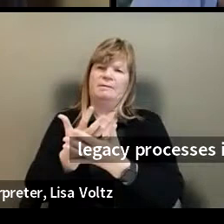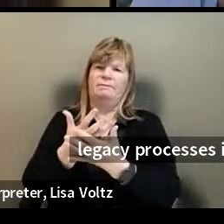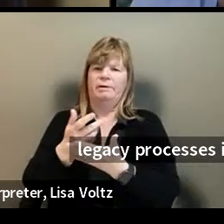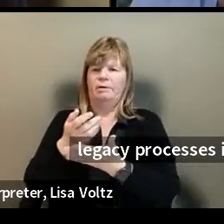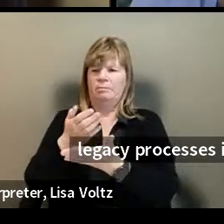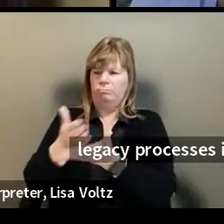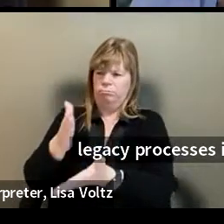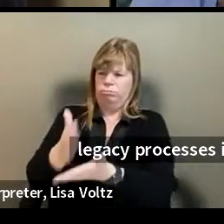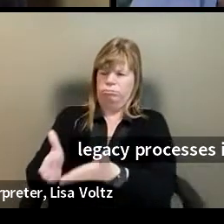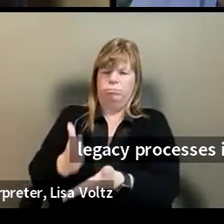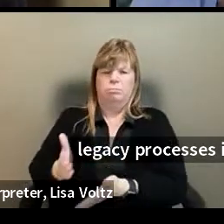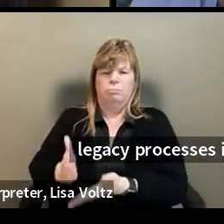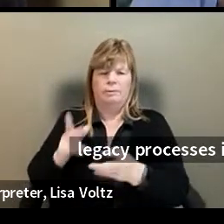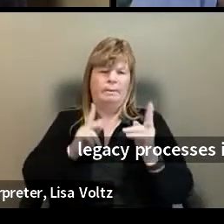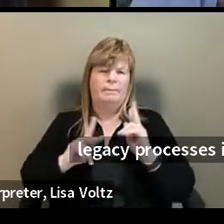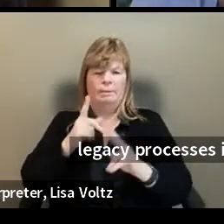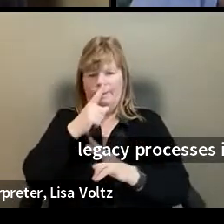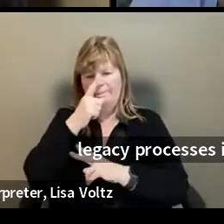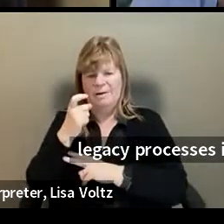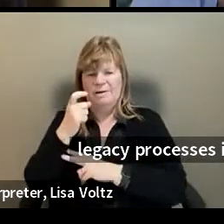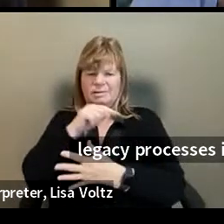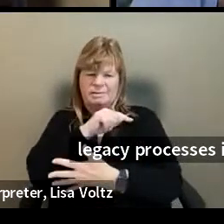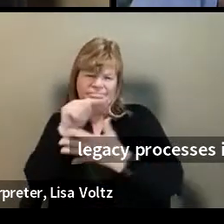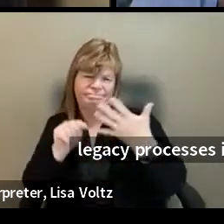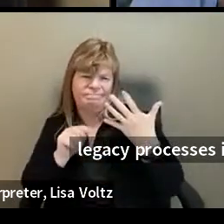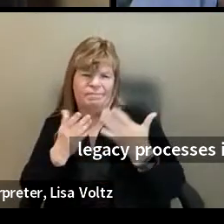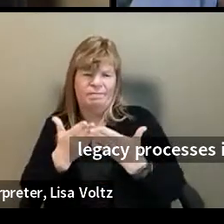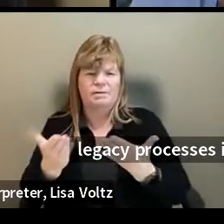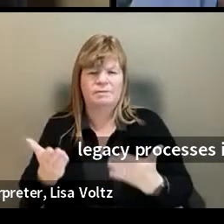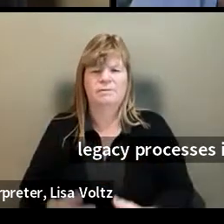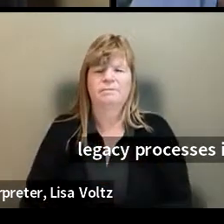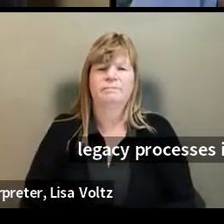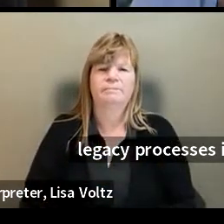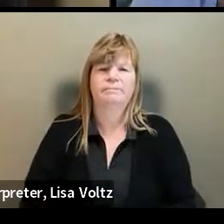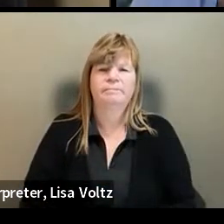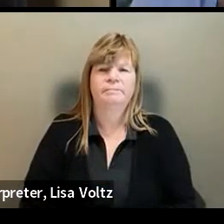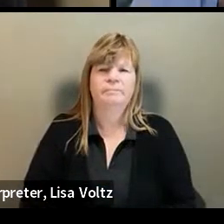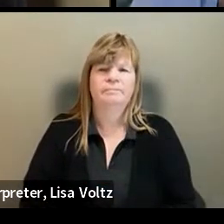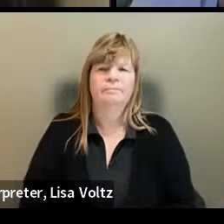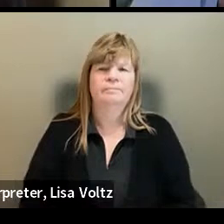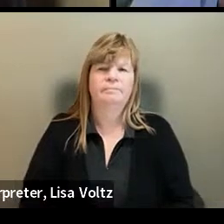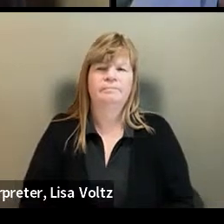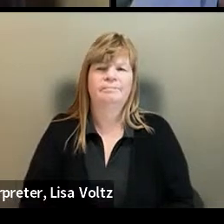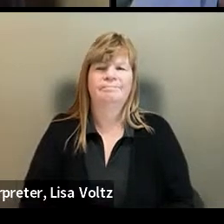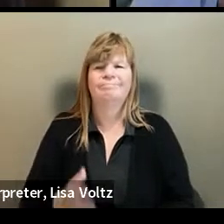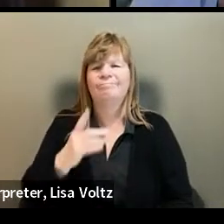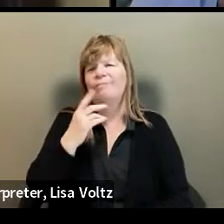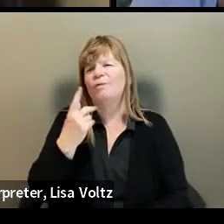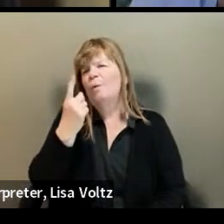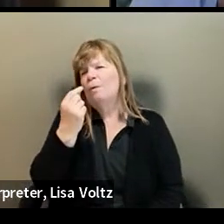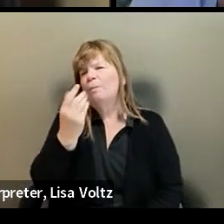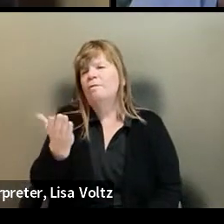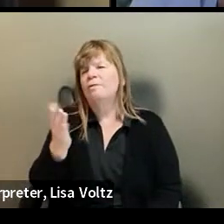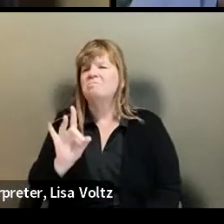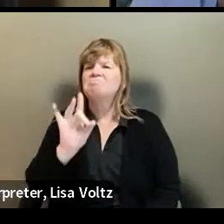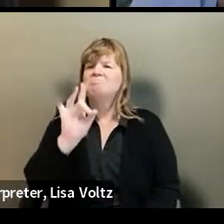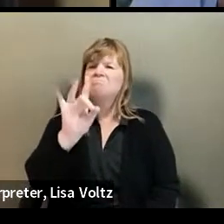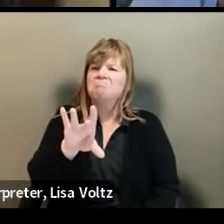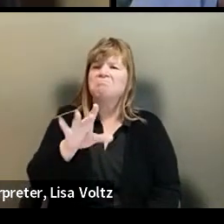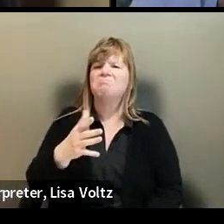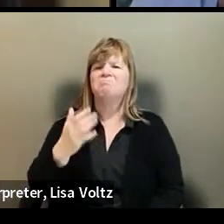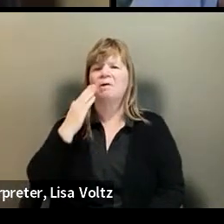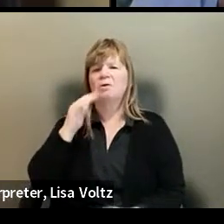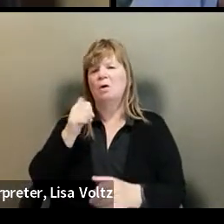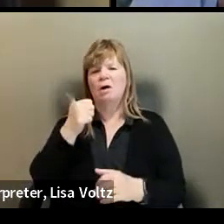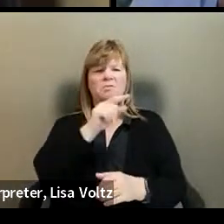actively screening candidates out based on all the things we're talking about here. Um, and then the last thing, and I know that, um, my panelists,